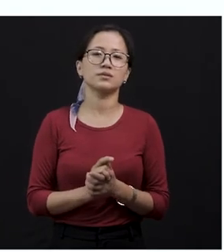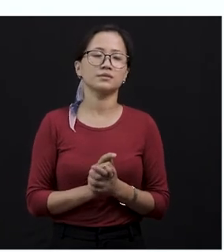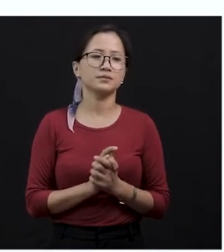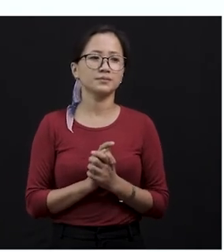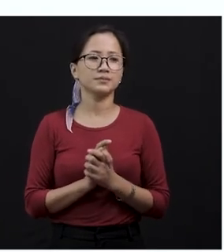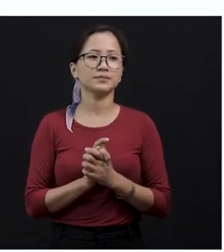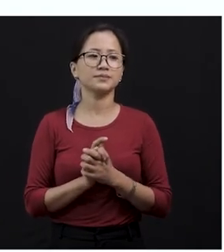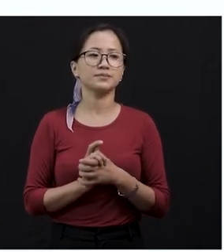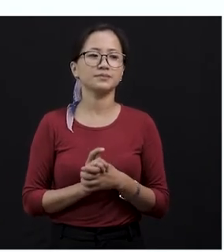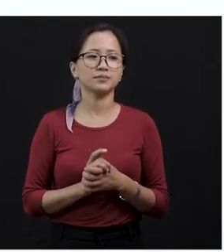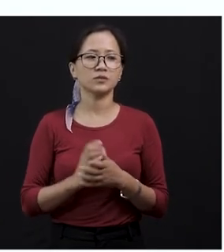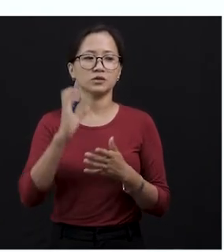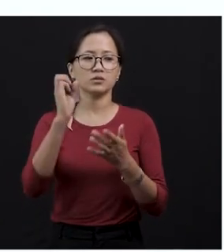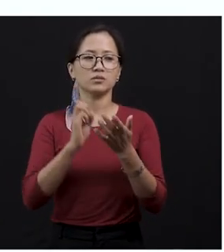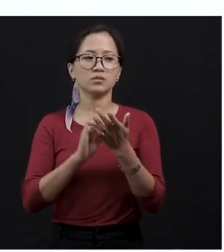or suddenly.